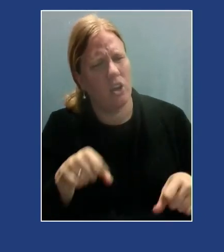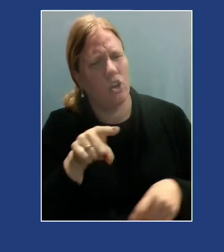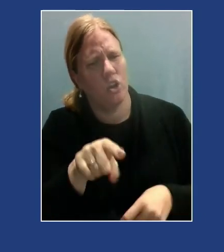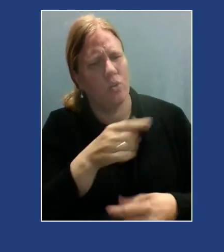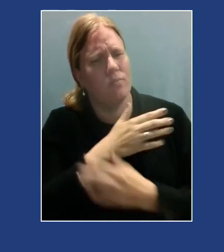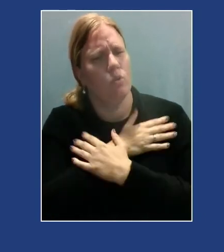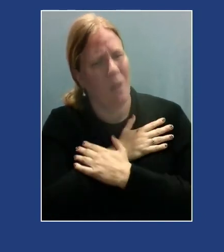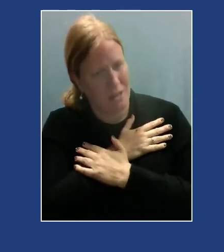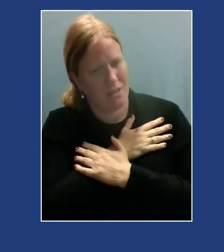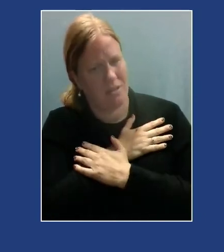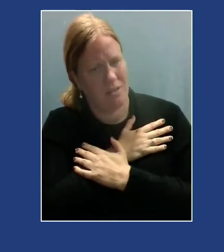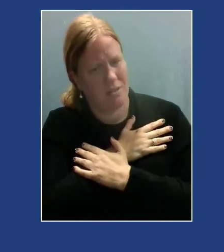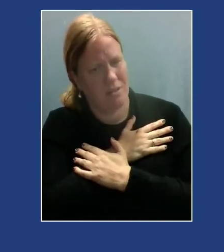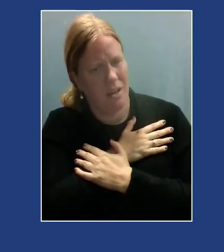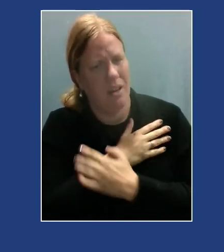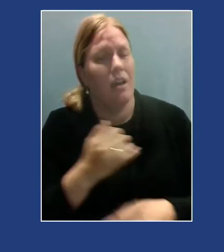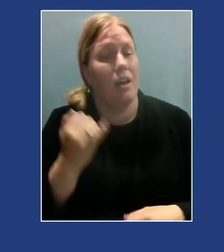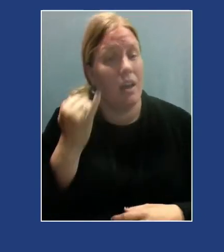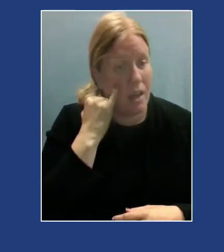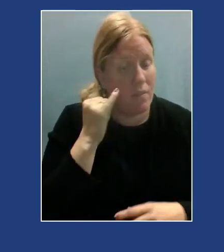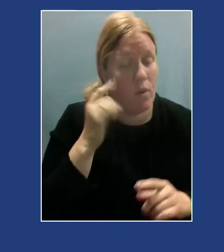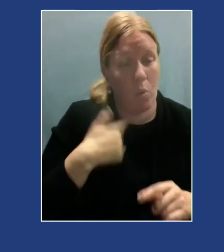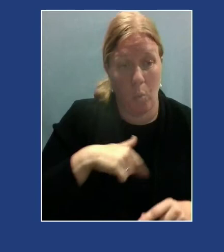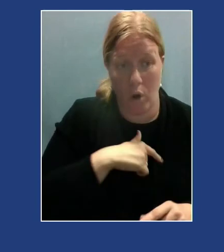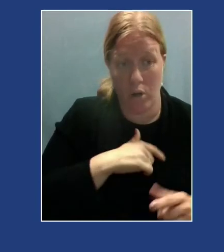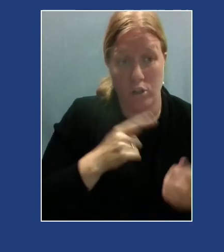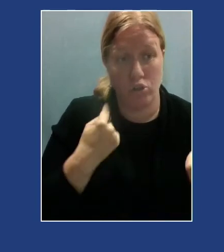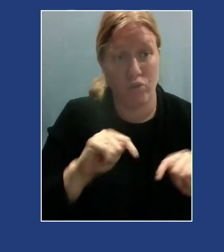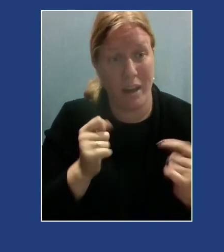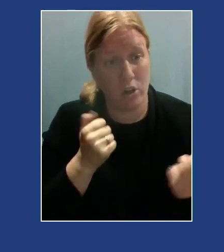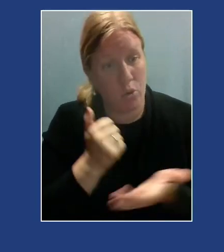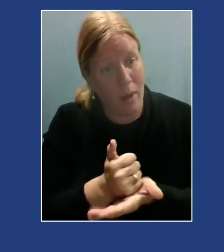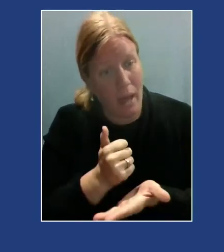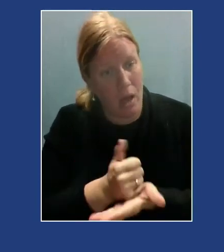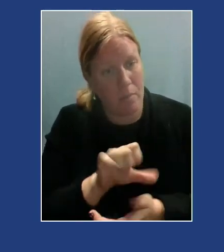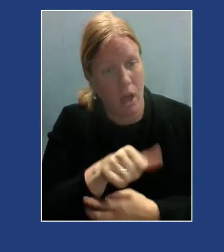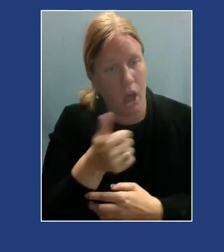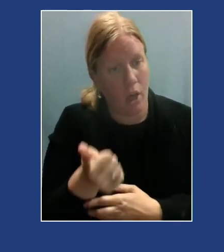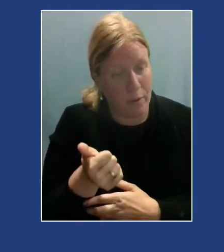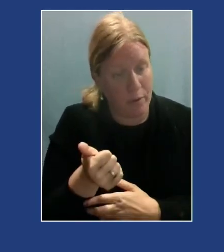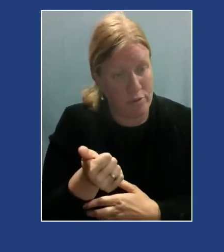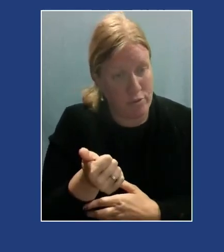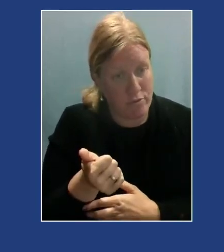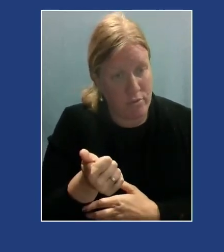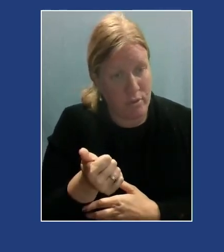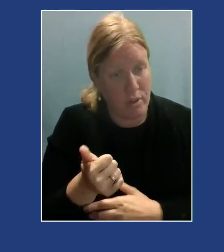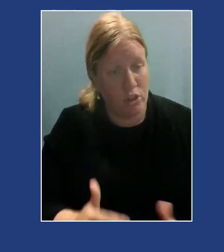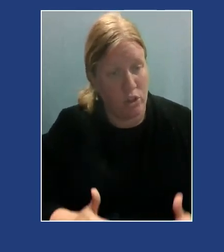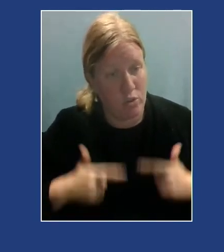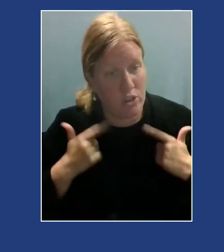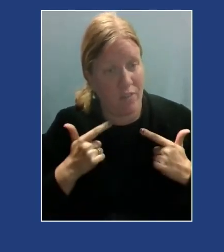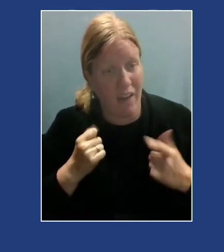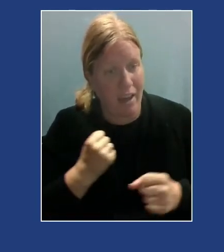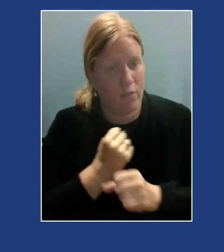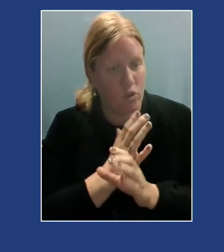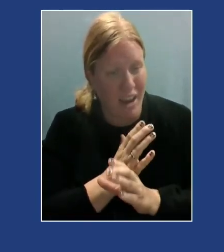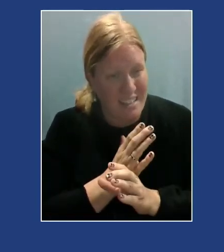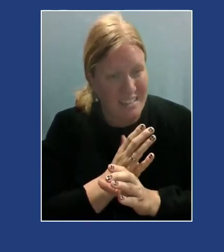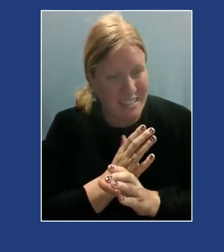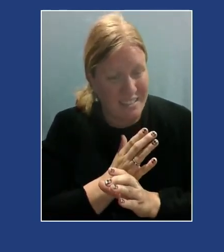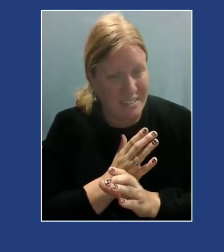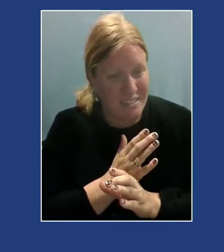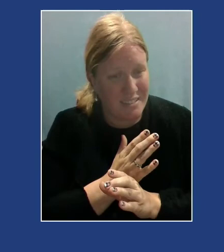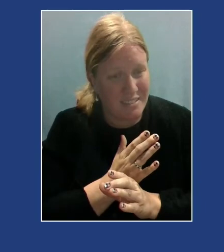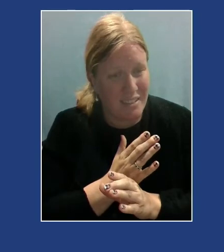And if we're contributing to others as a way to survive crisis, to regulate our emotions, to bring down that intensity,